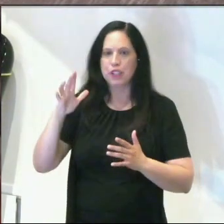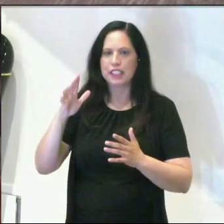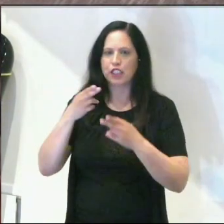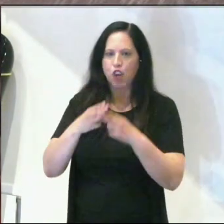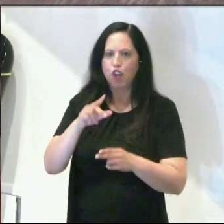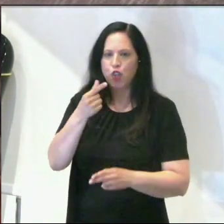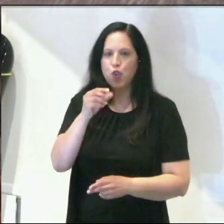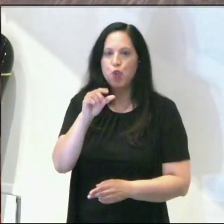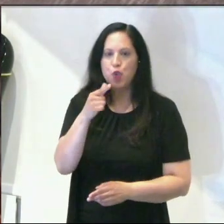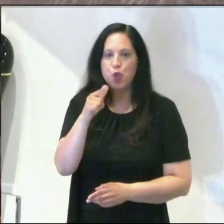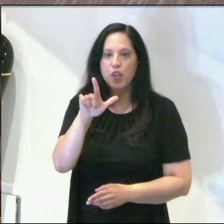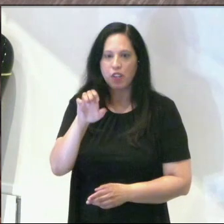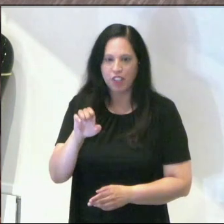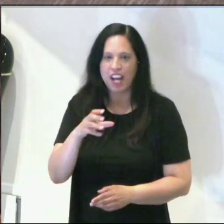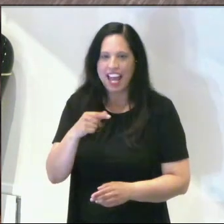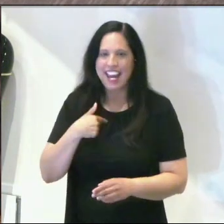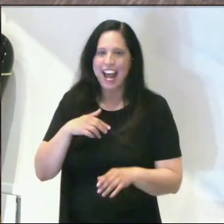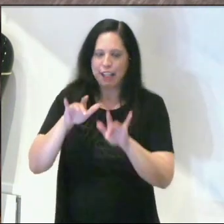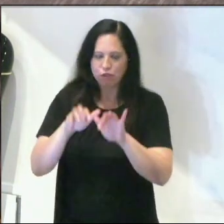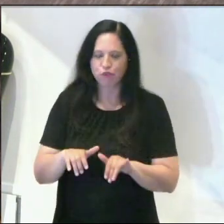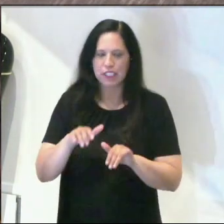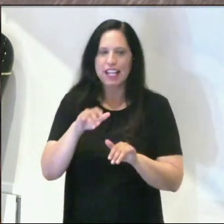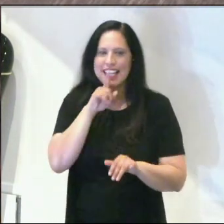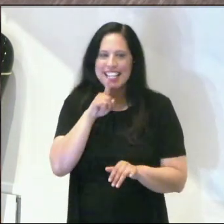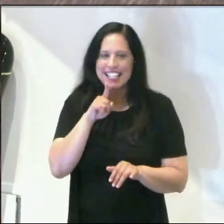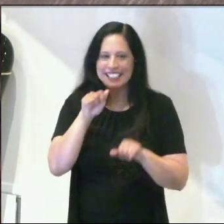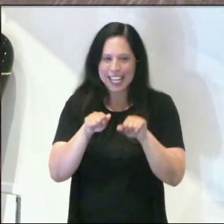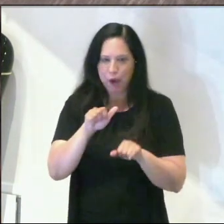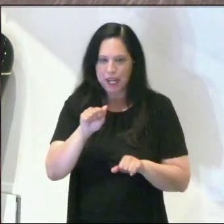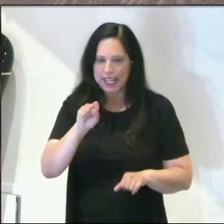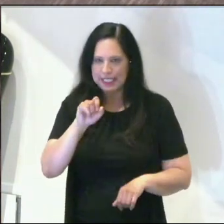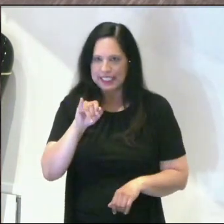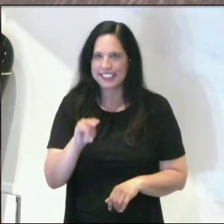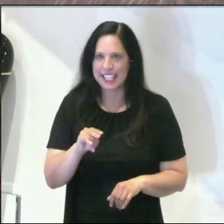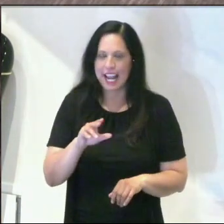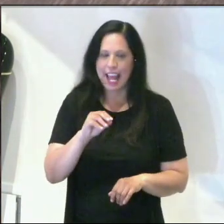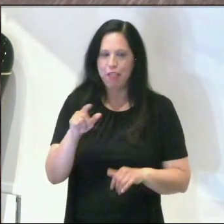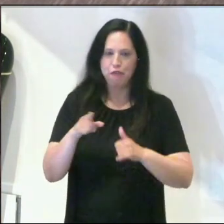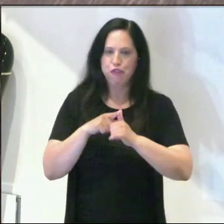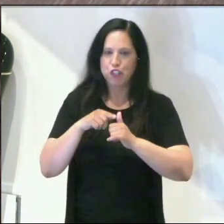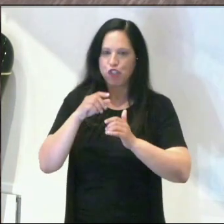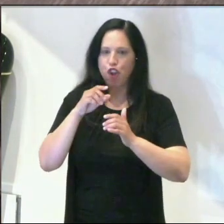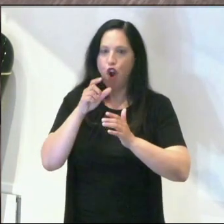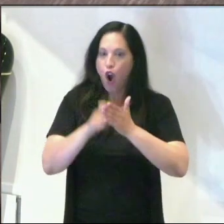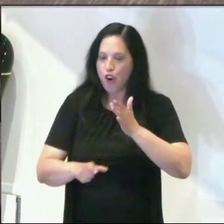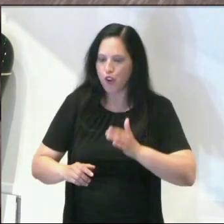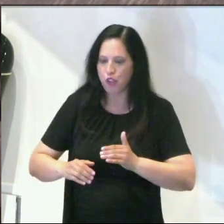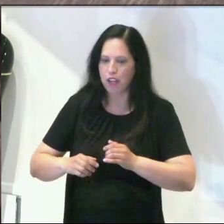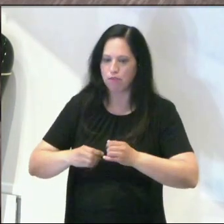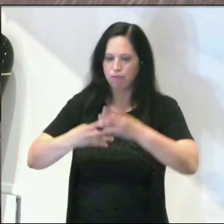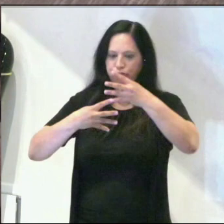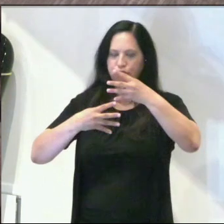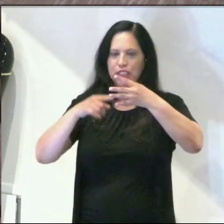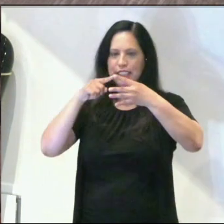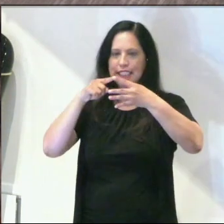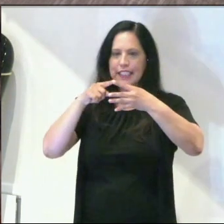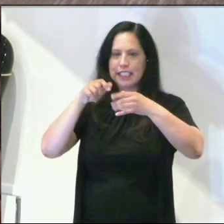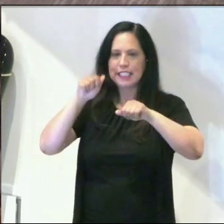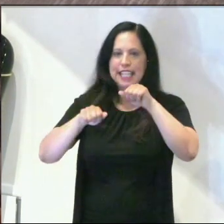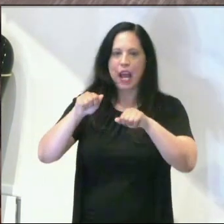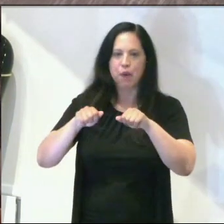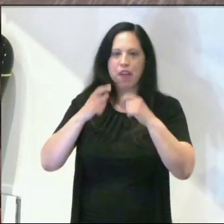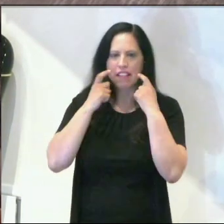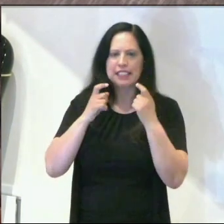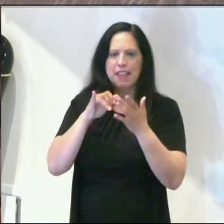first article that popped up in my search engine, this was the title. Doubt, the sin that God hates most.